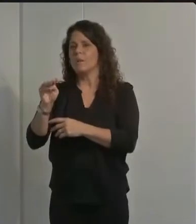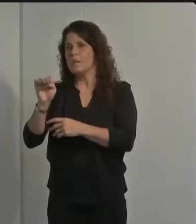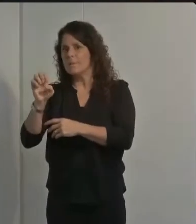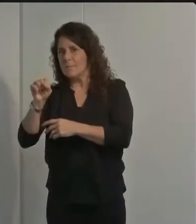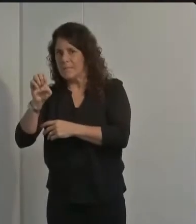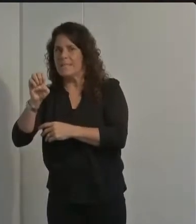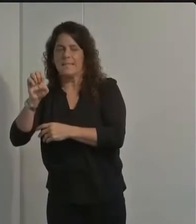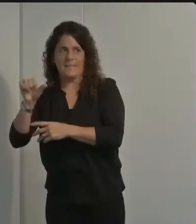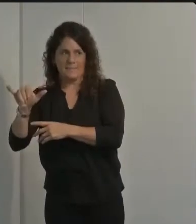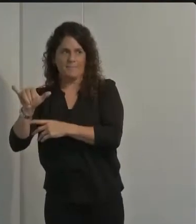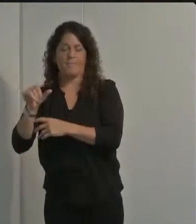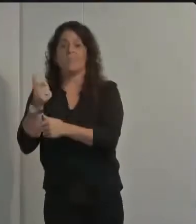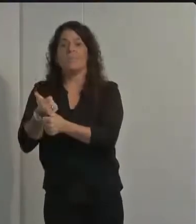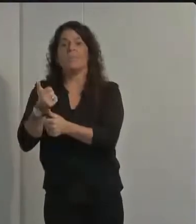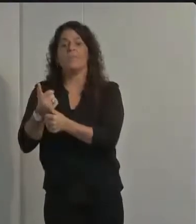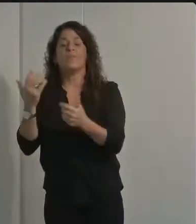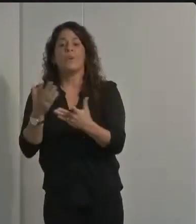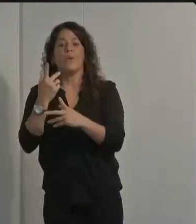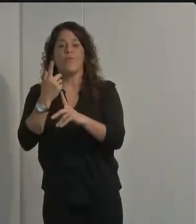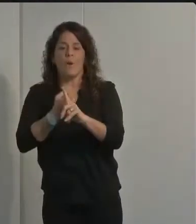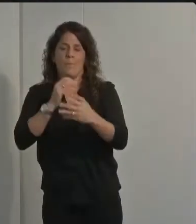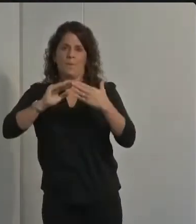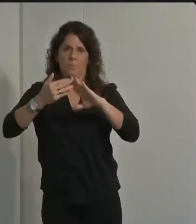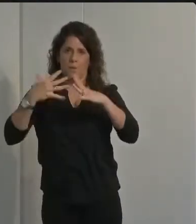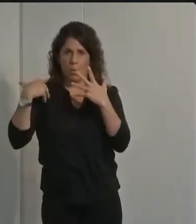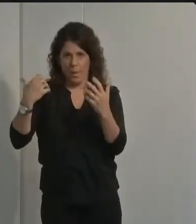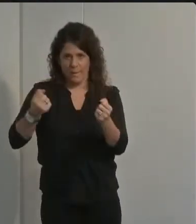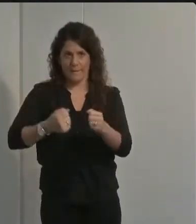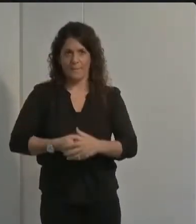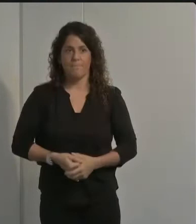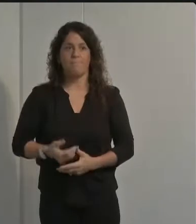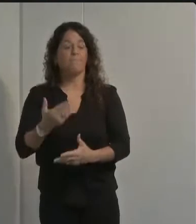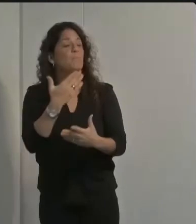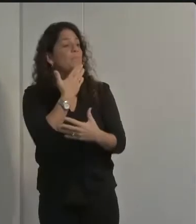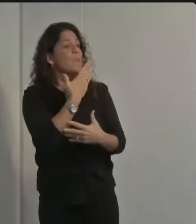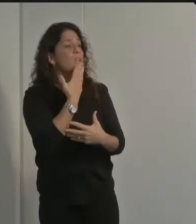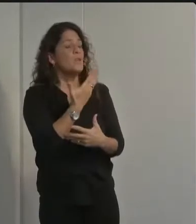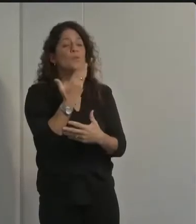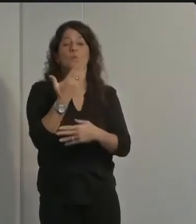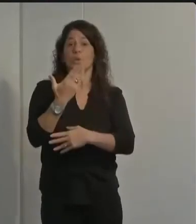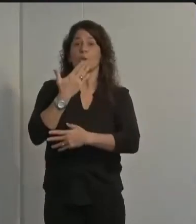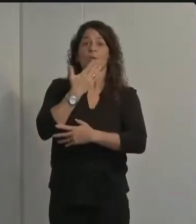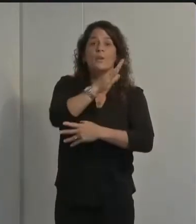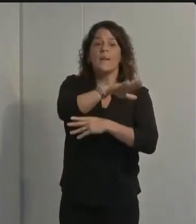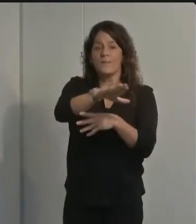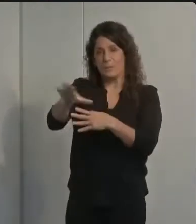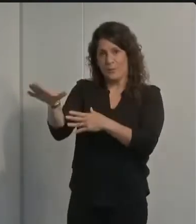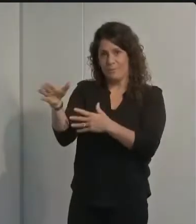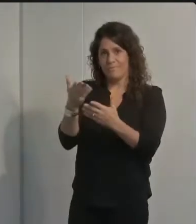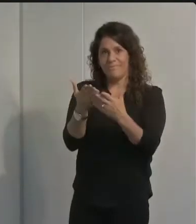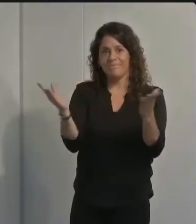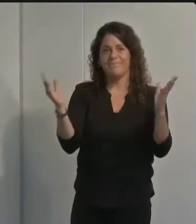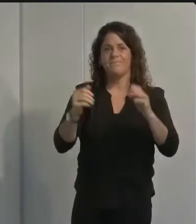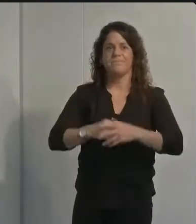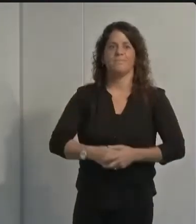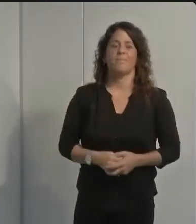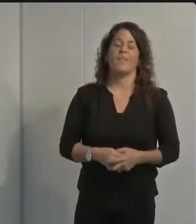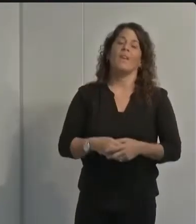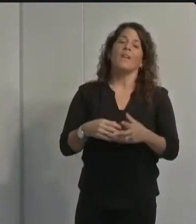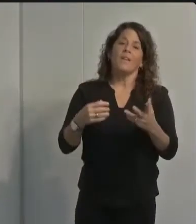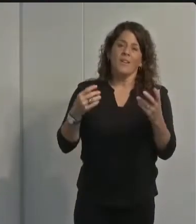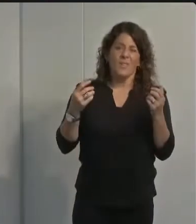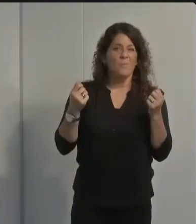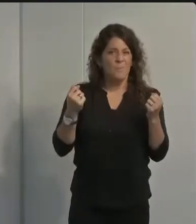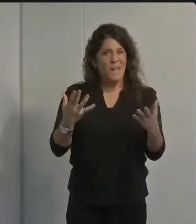wellness thank you supervisor hart and good afternoon there are plenty of reasons that make feeling anxious